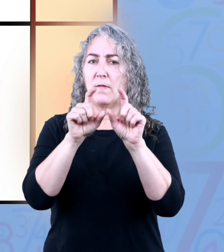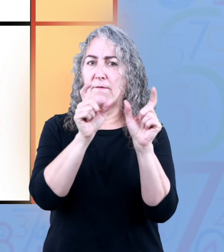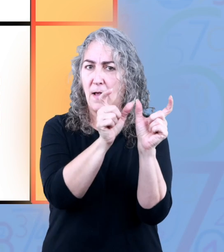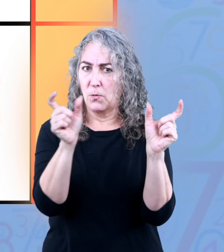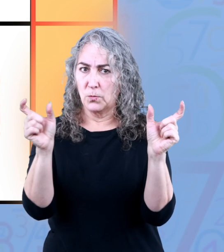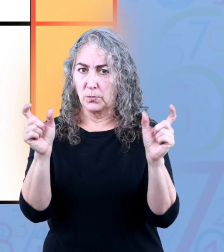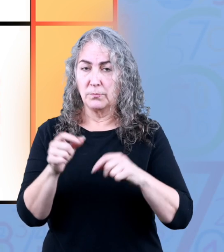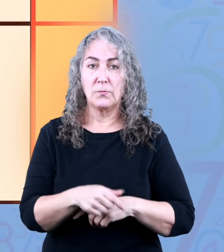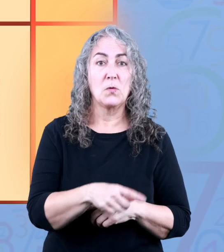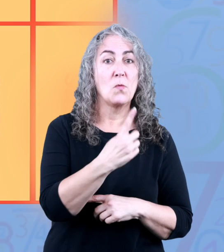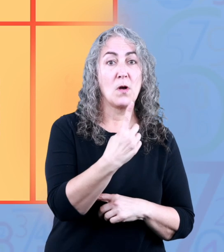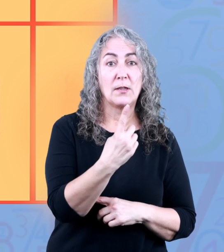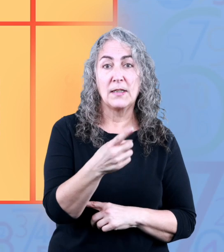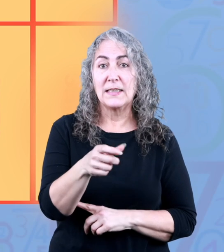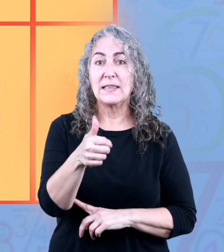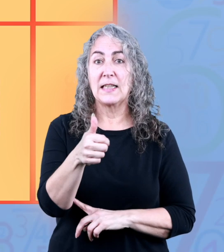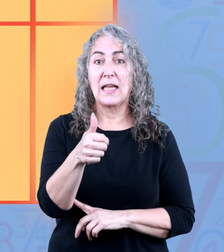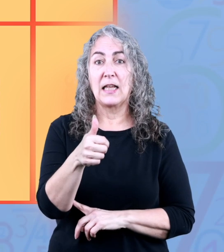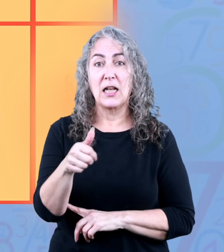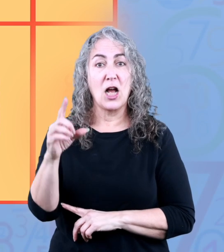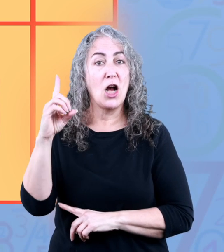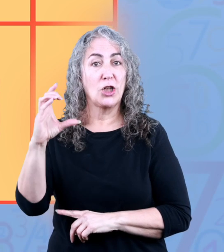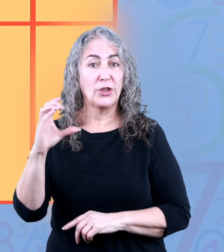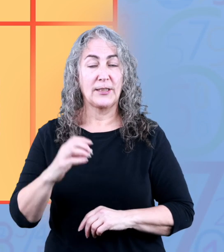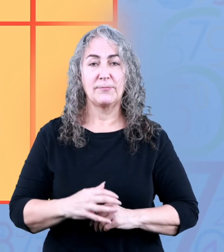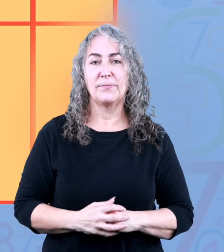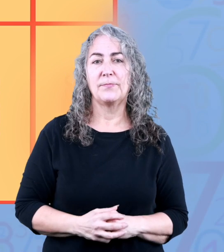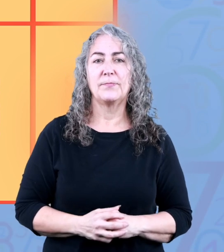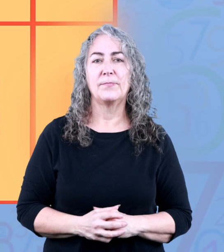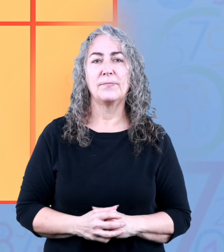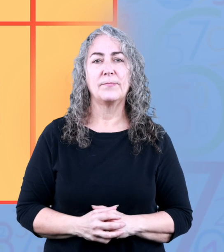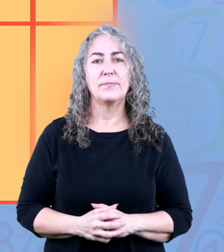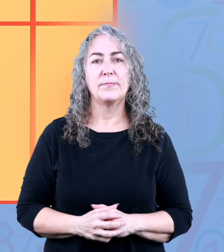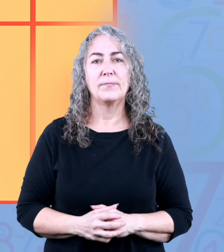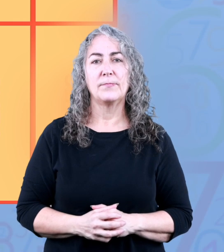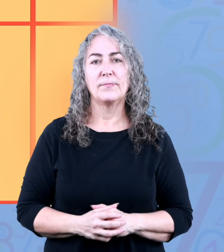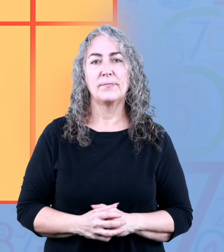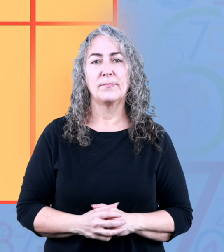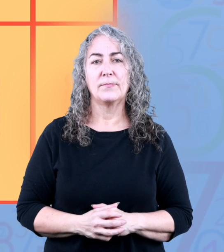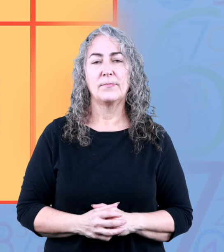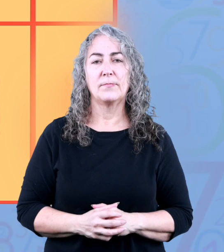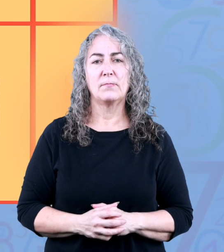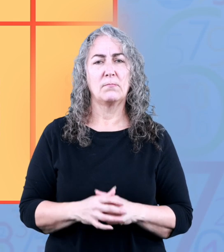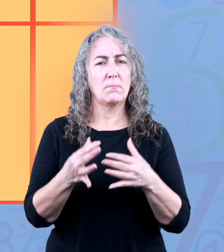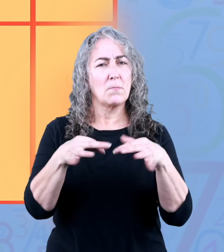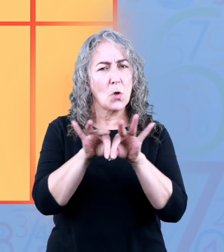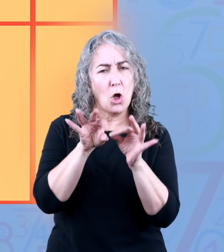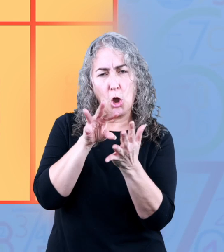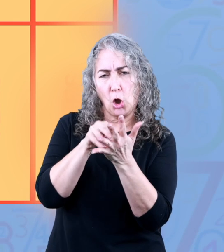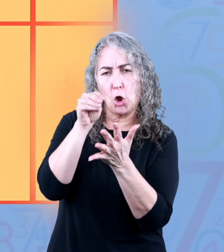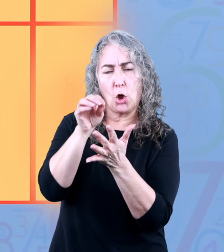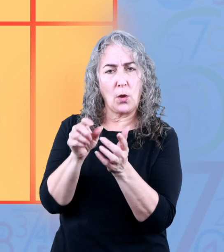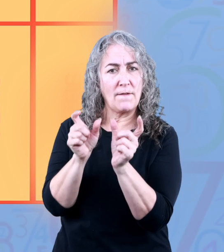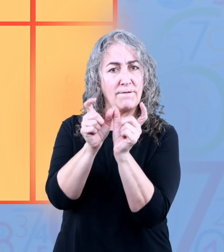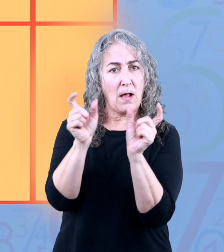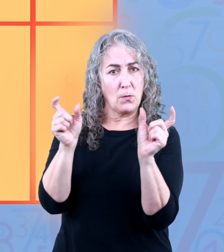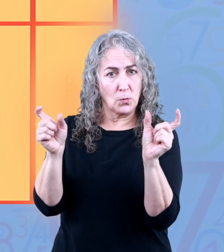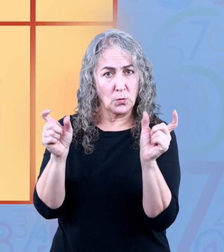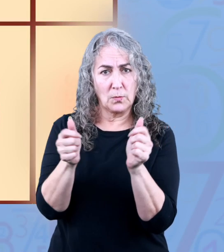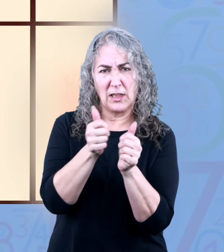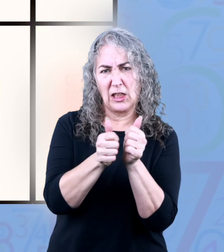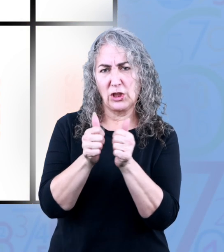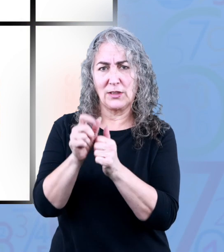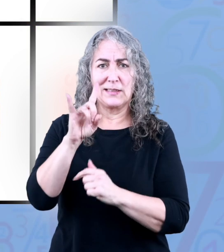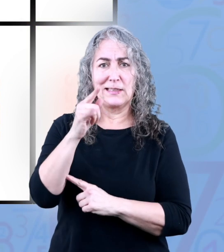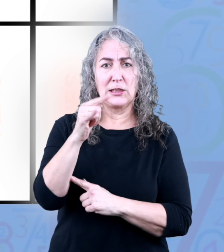ones tens and hundreds it's important to learn the value